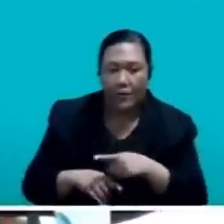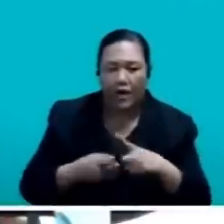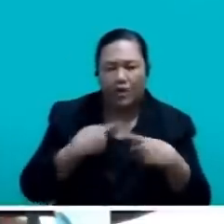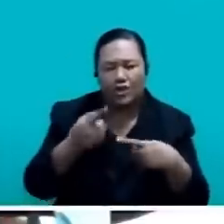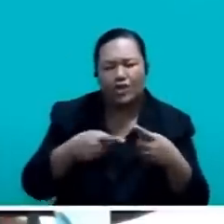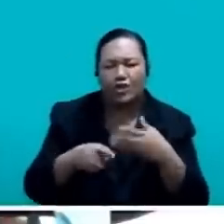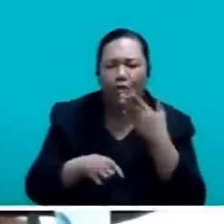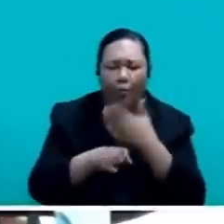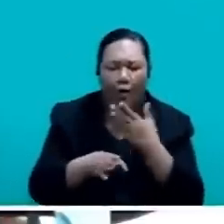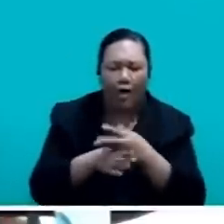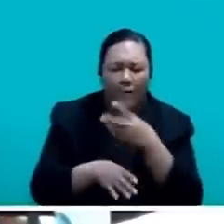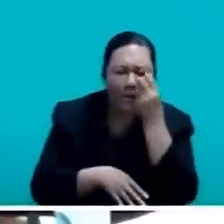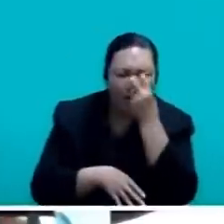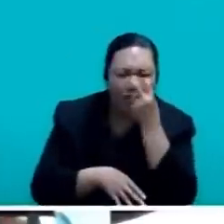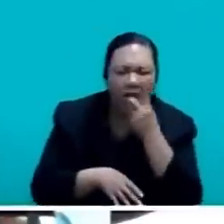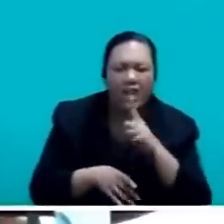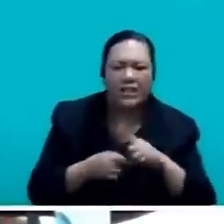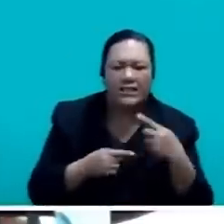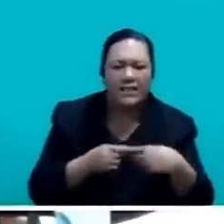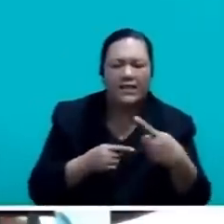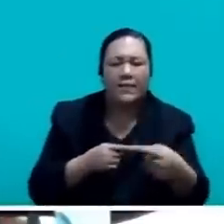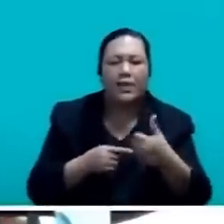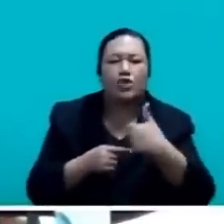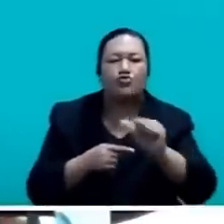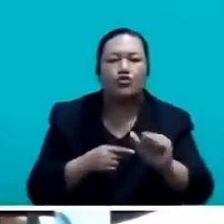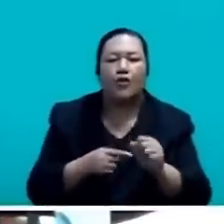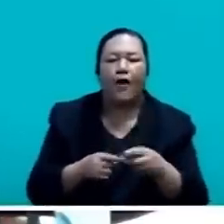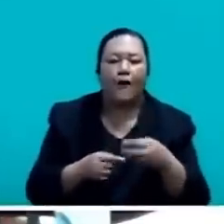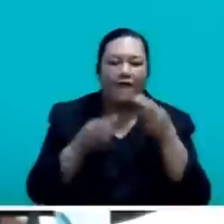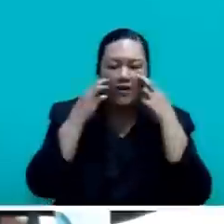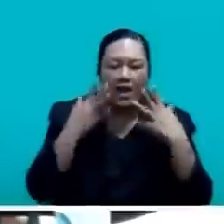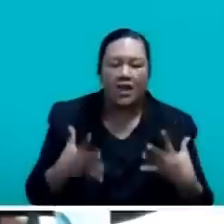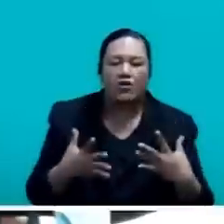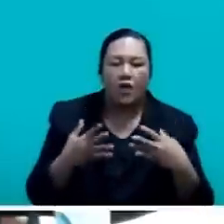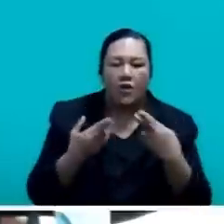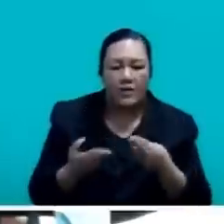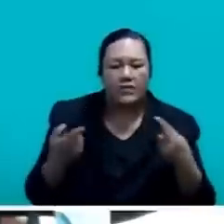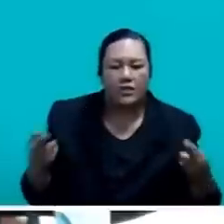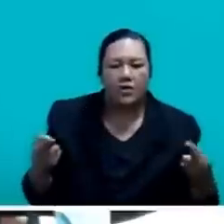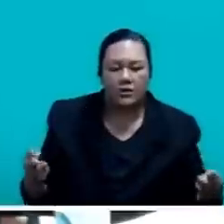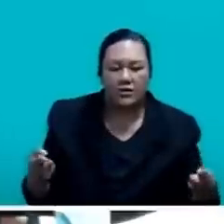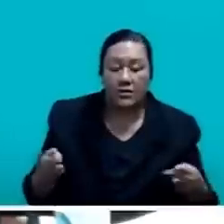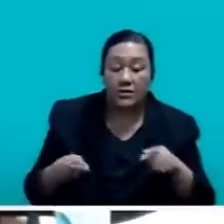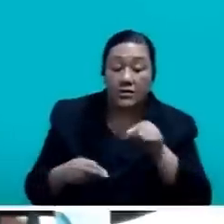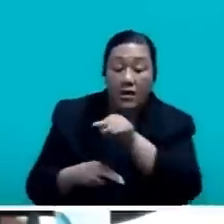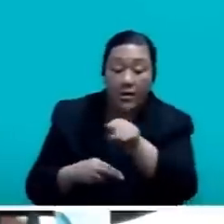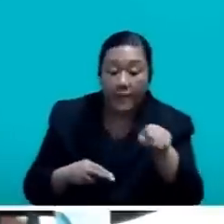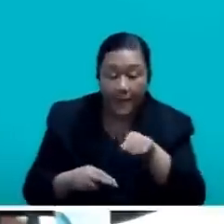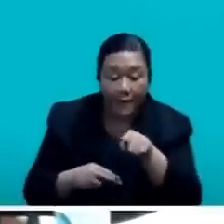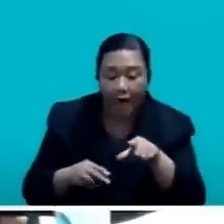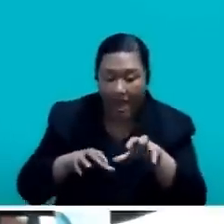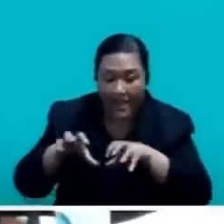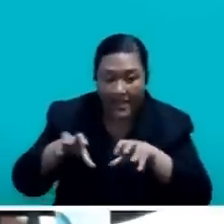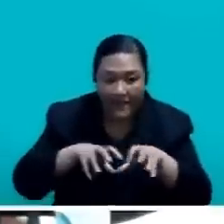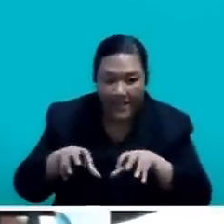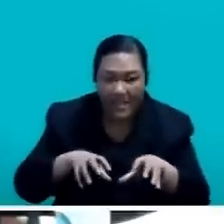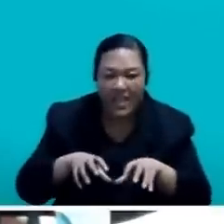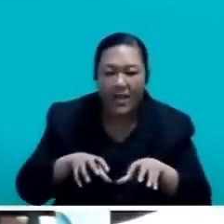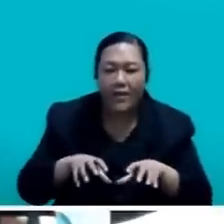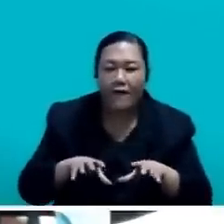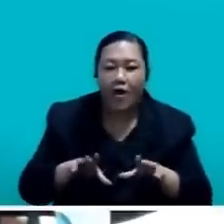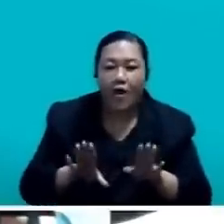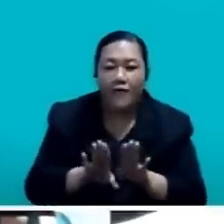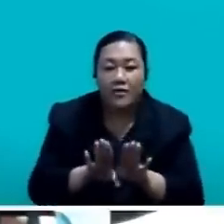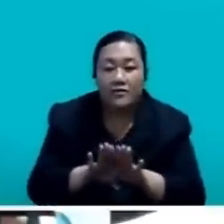monitoring the sustainable use of our natural resources through foreshore development activities, tracking down of illegal